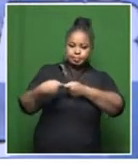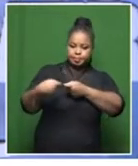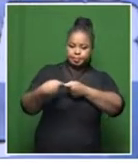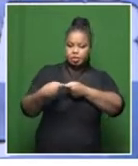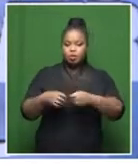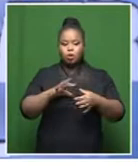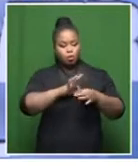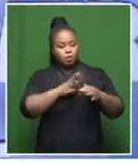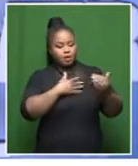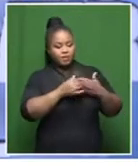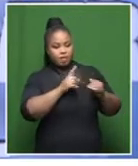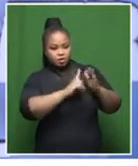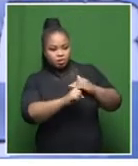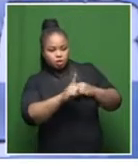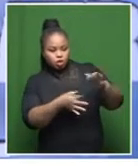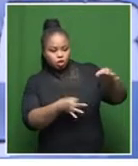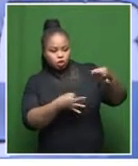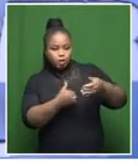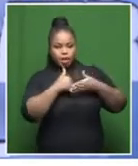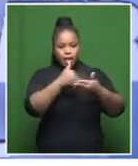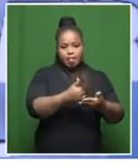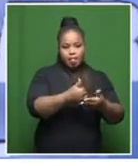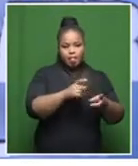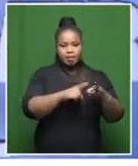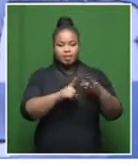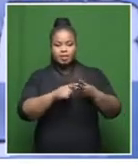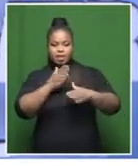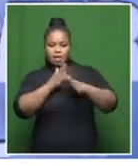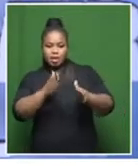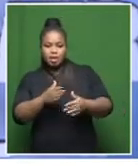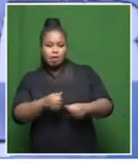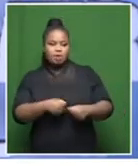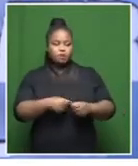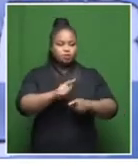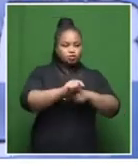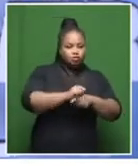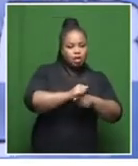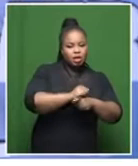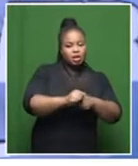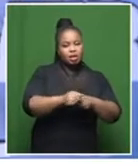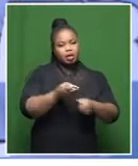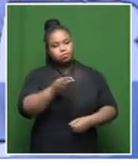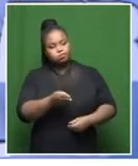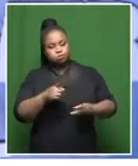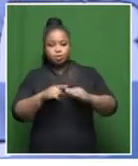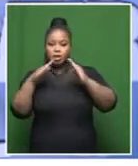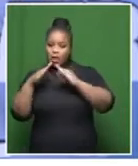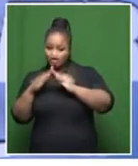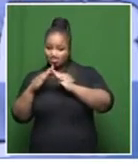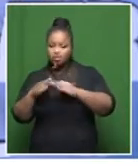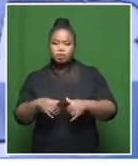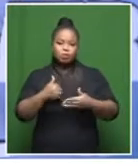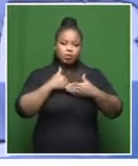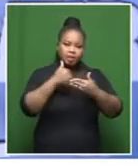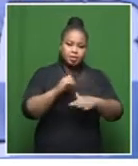home affairs that can come in and help with documents, and then you can get labor to come in with training, and you can get housing to come in and